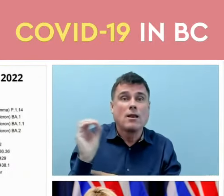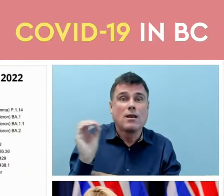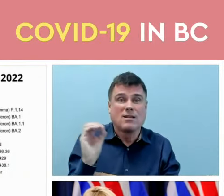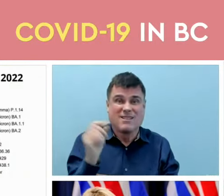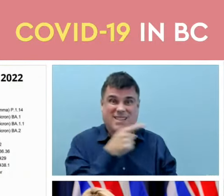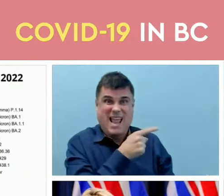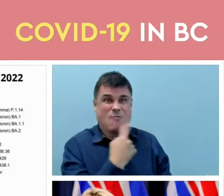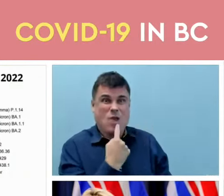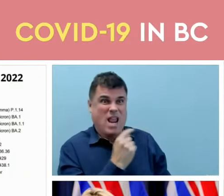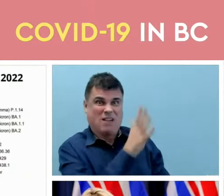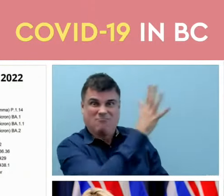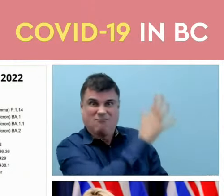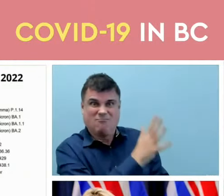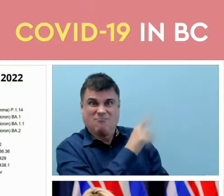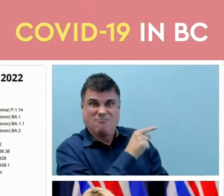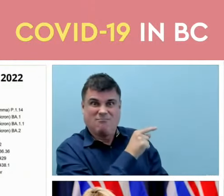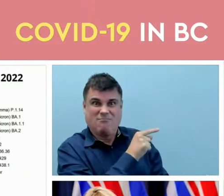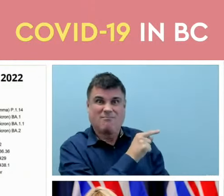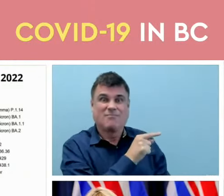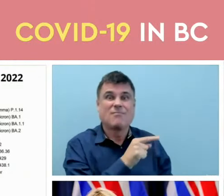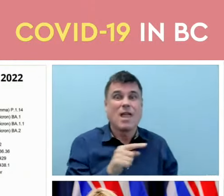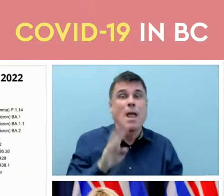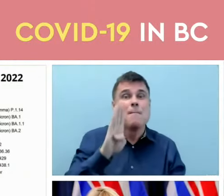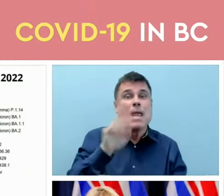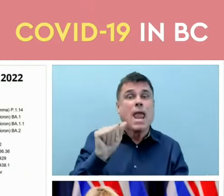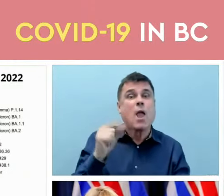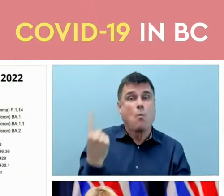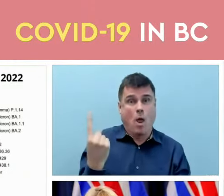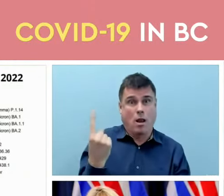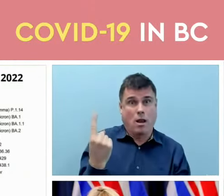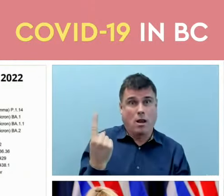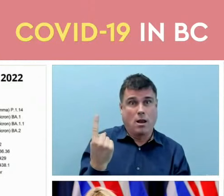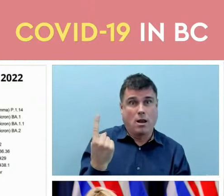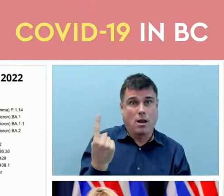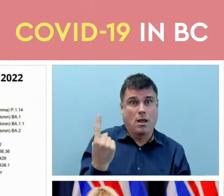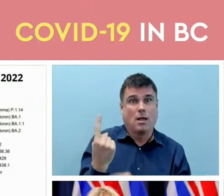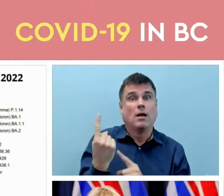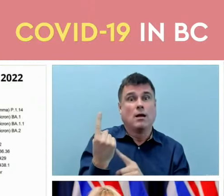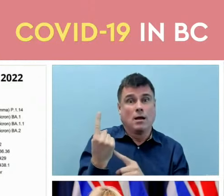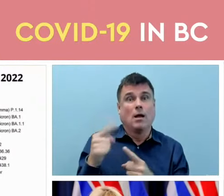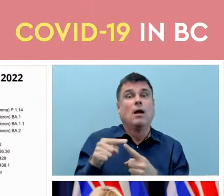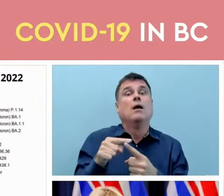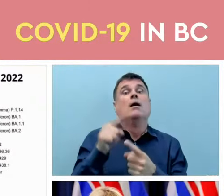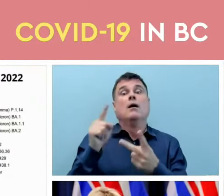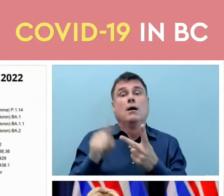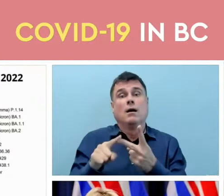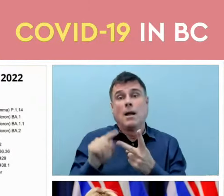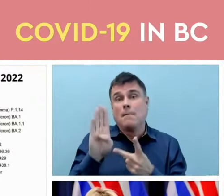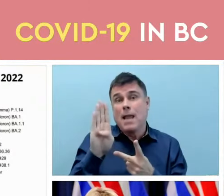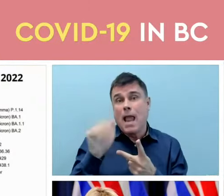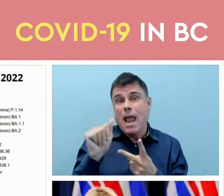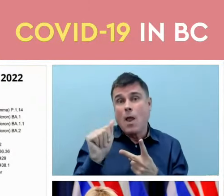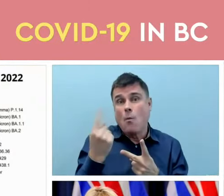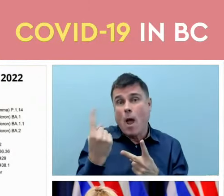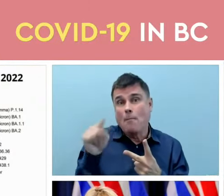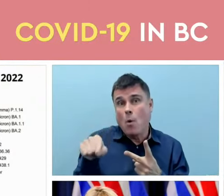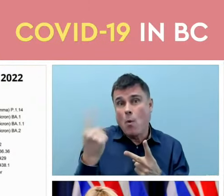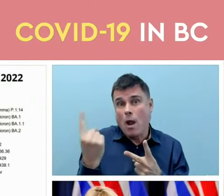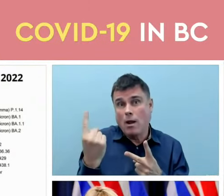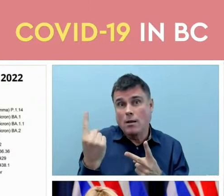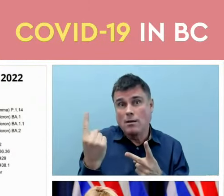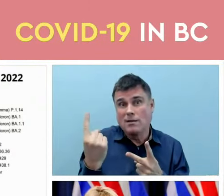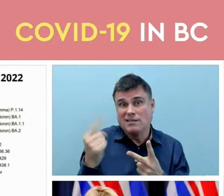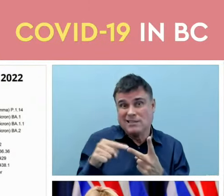BA.1 and then early on we had a subset called the BA.1.1 and now about 70% to